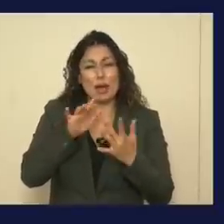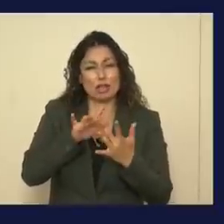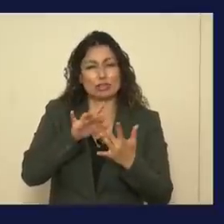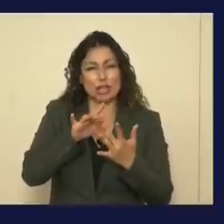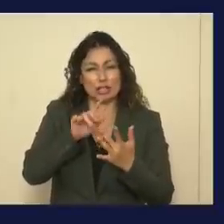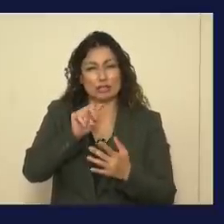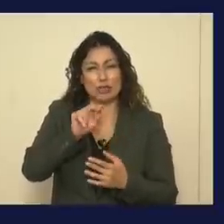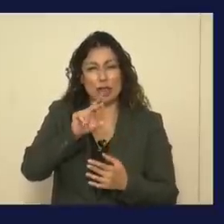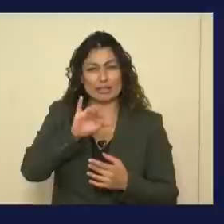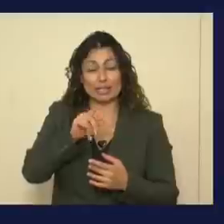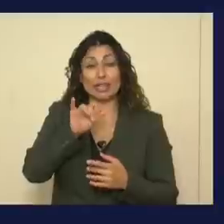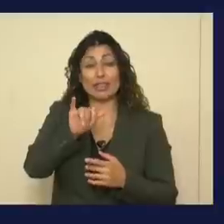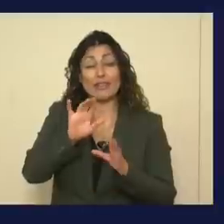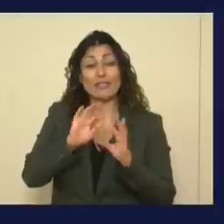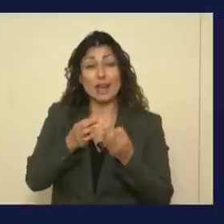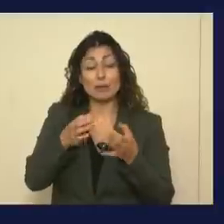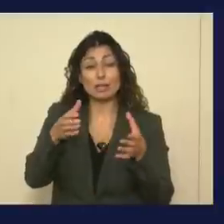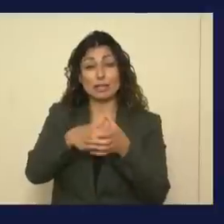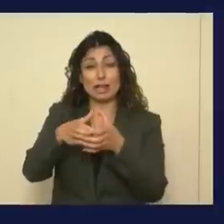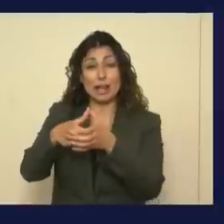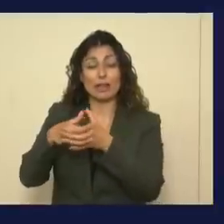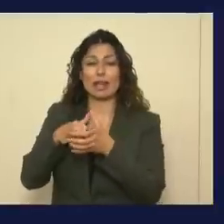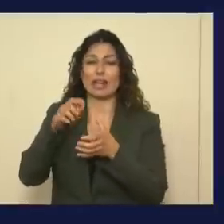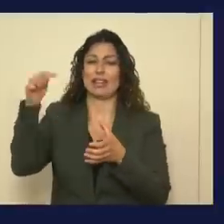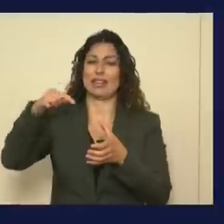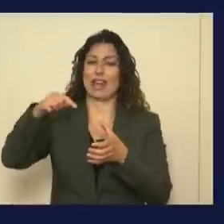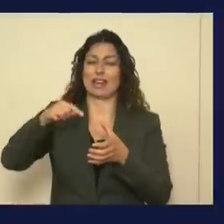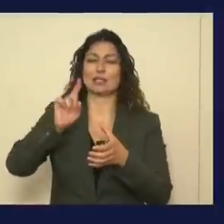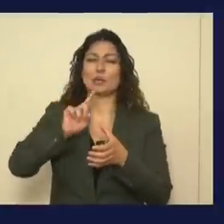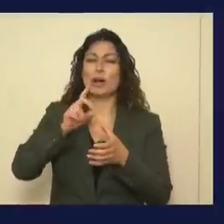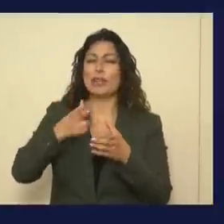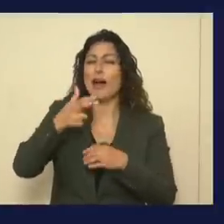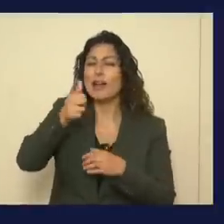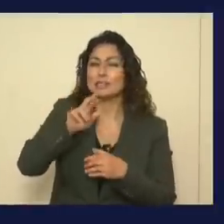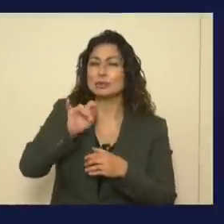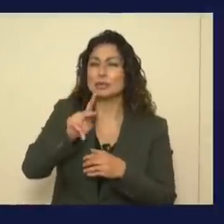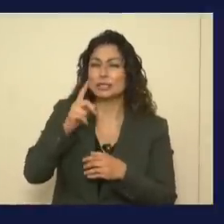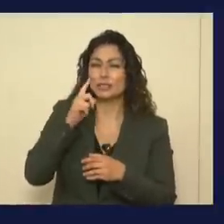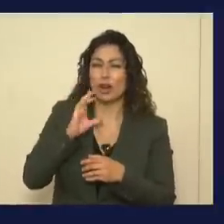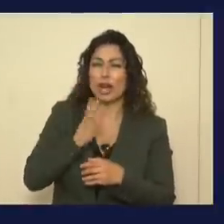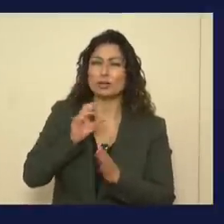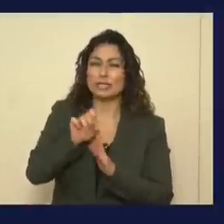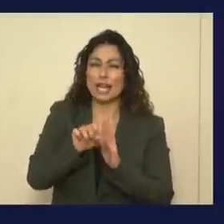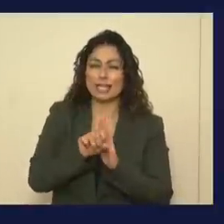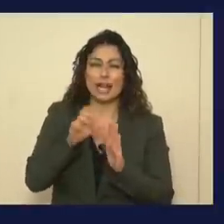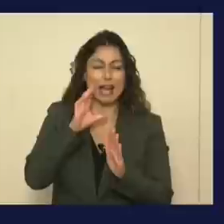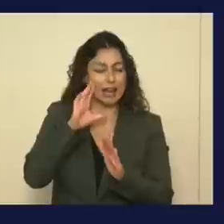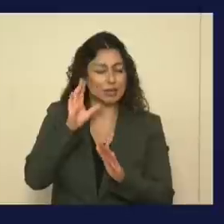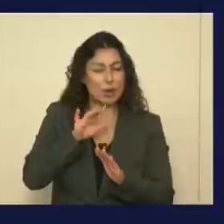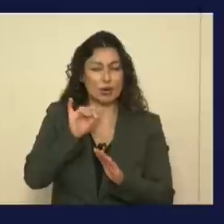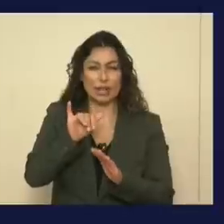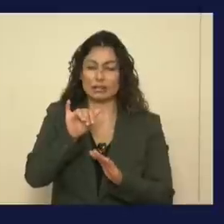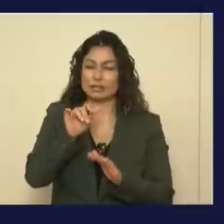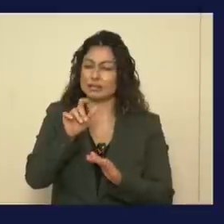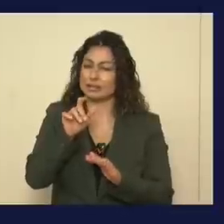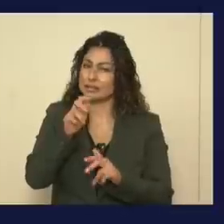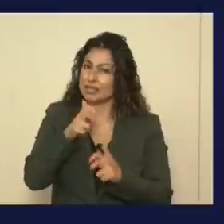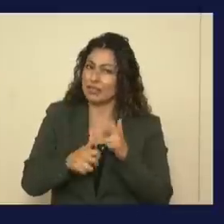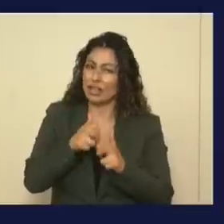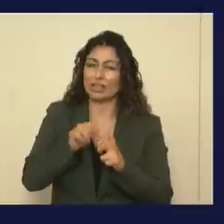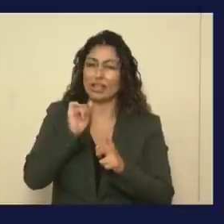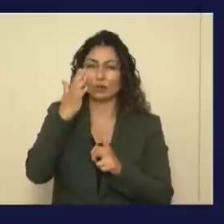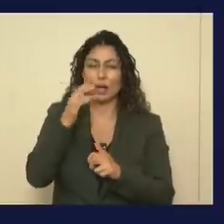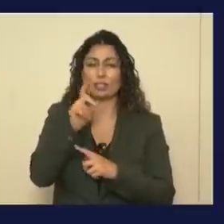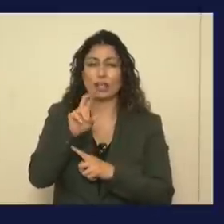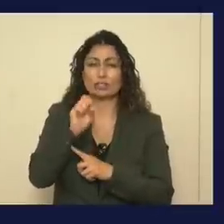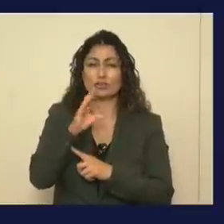but family gatherings continue to be a real source of high risk for the state, and I know those must be really difficult, which is why Dr.